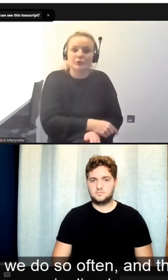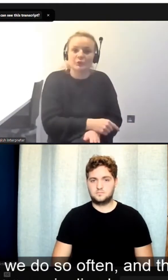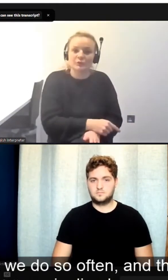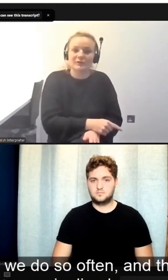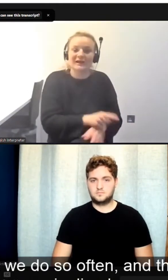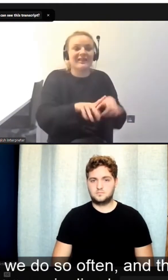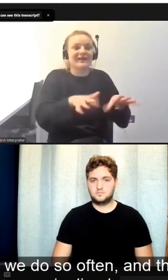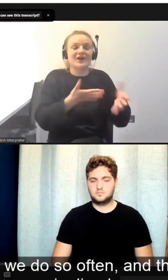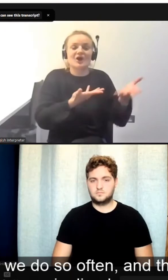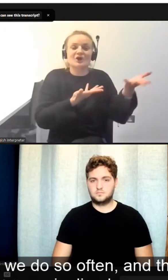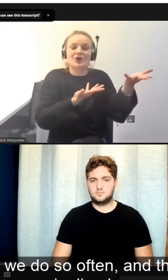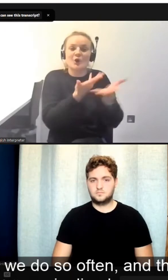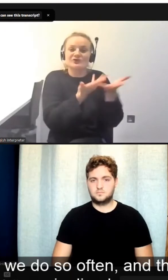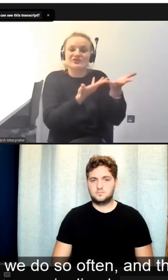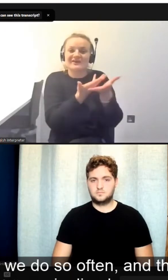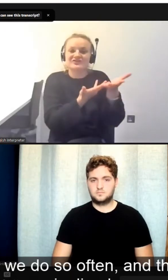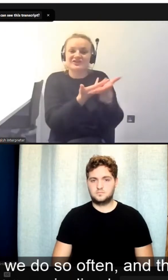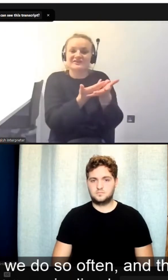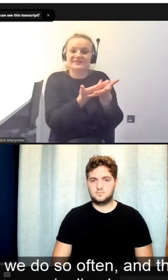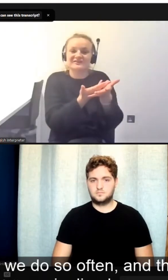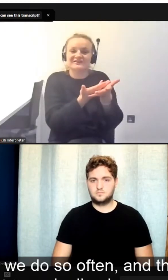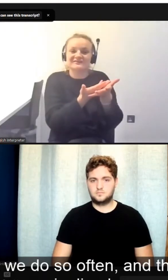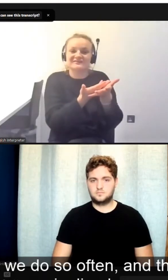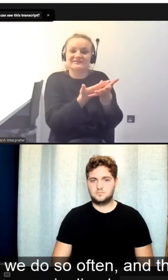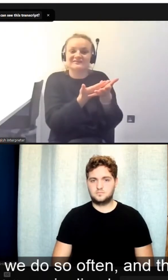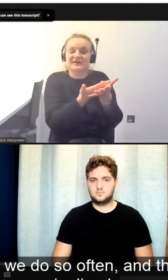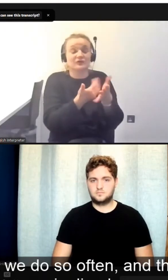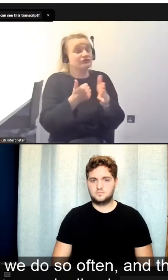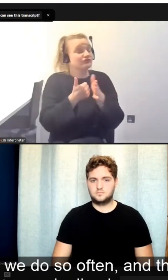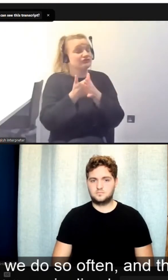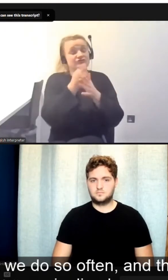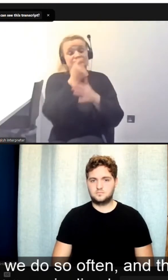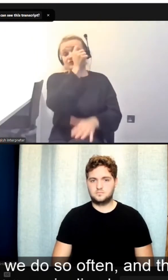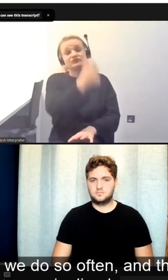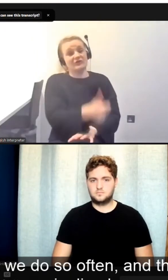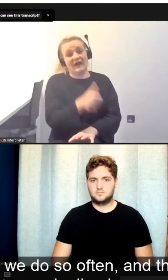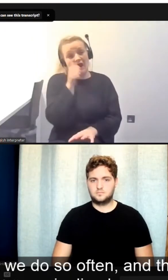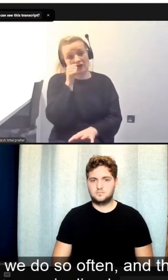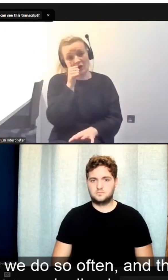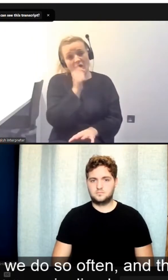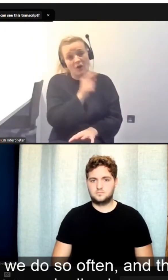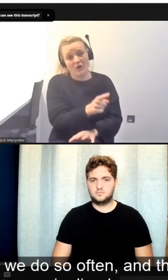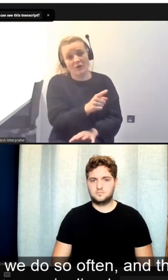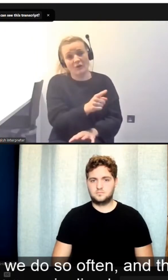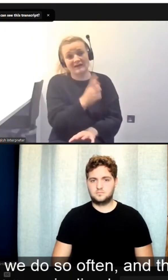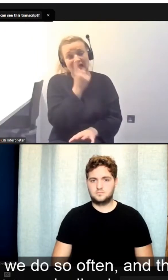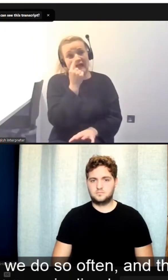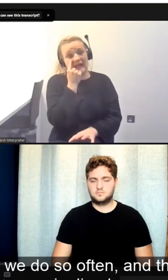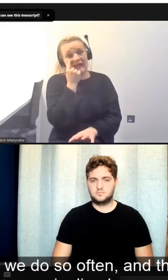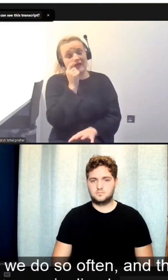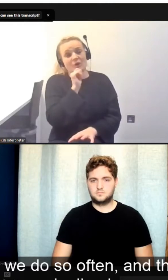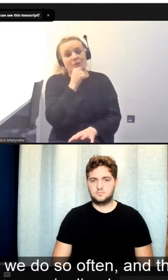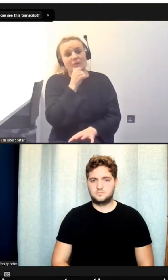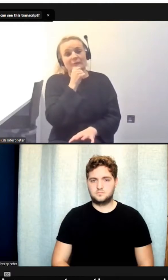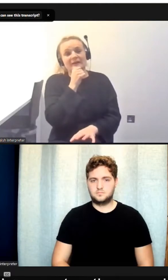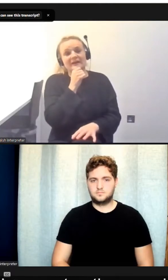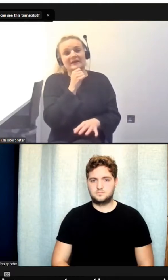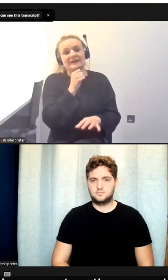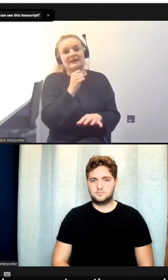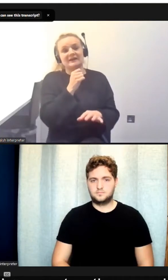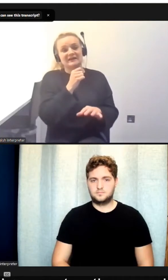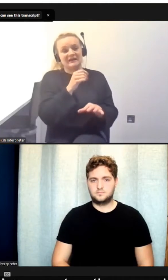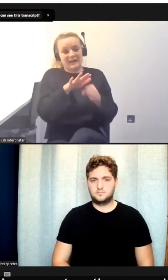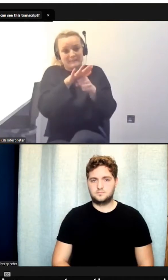negotiation. It's not what I think we do so often, and this might be even worse for marginalized groups,